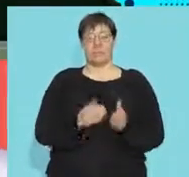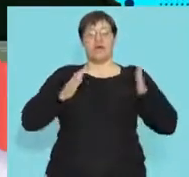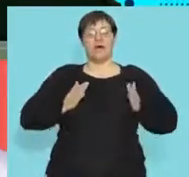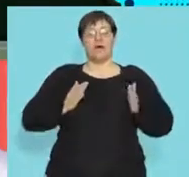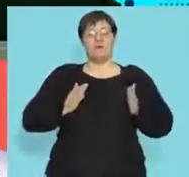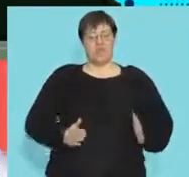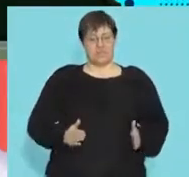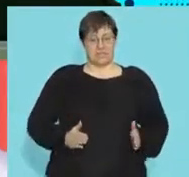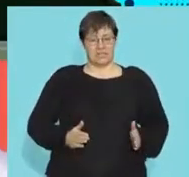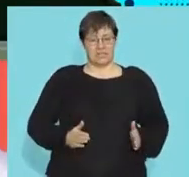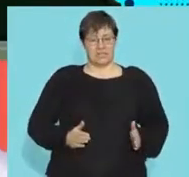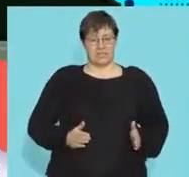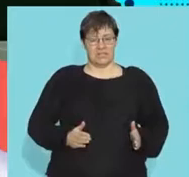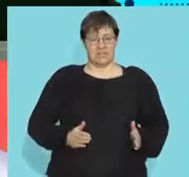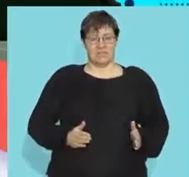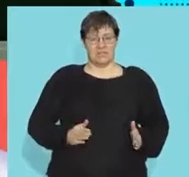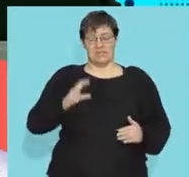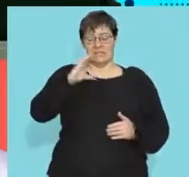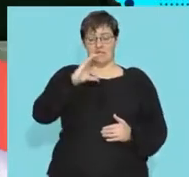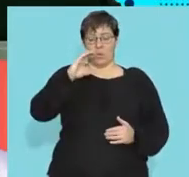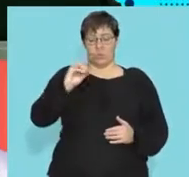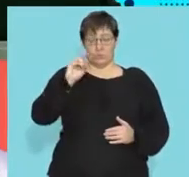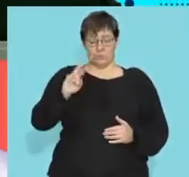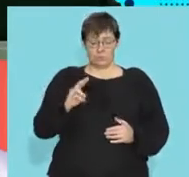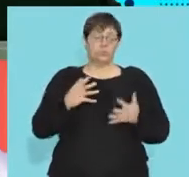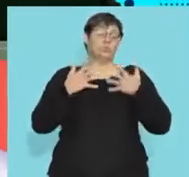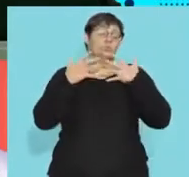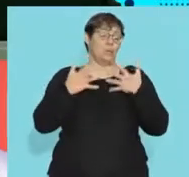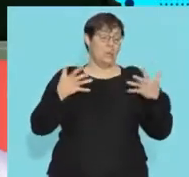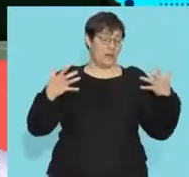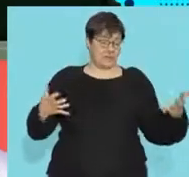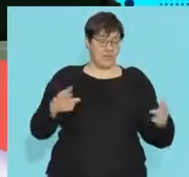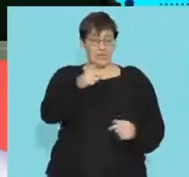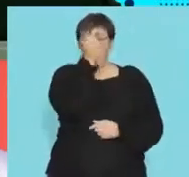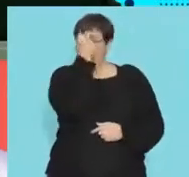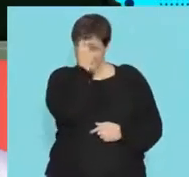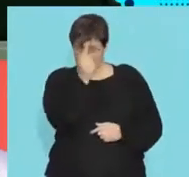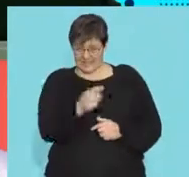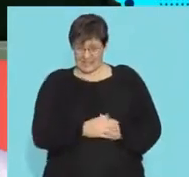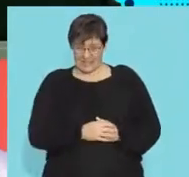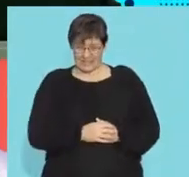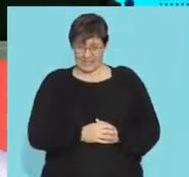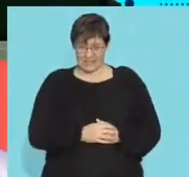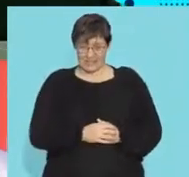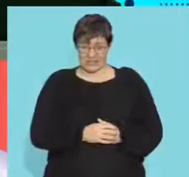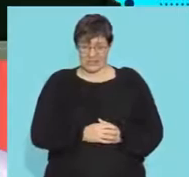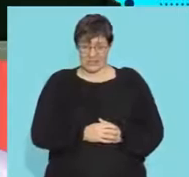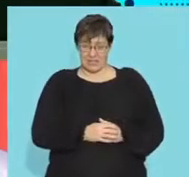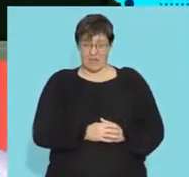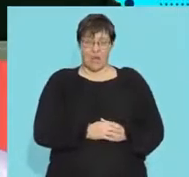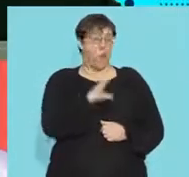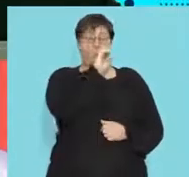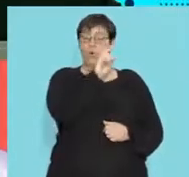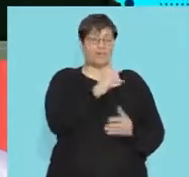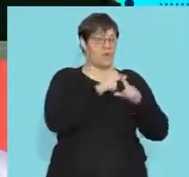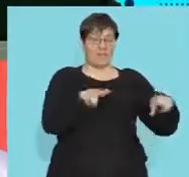body gets too much carbon dioxide and this is a concept that you must understand it's not about the oxygen